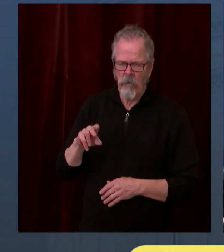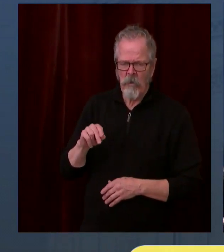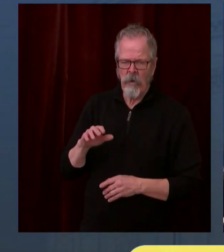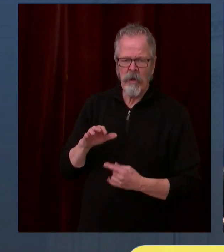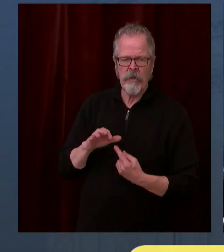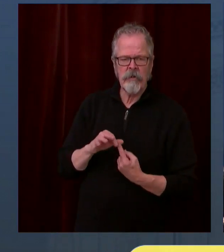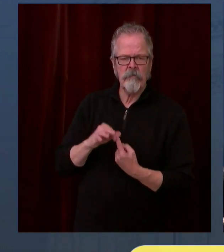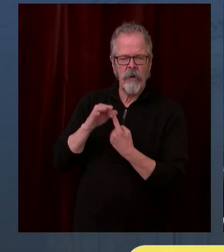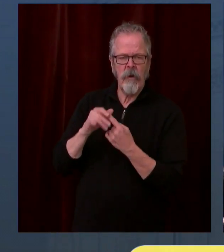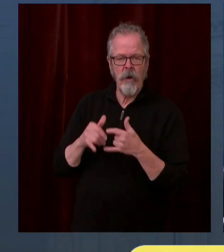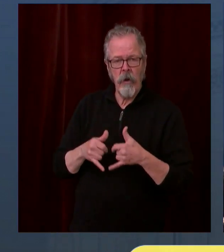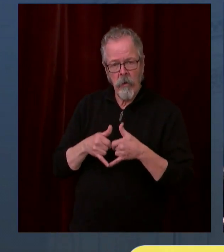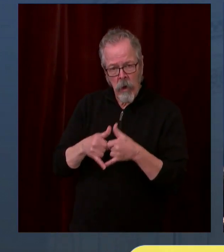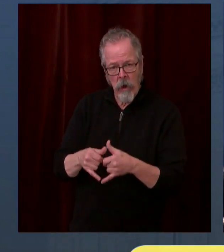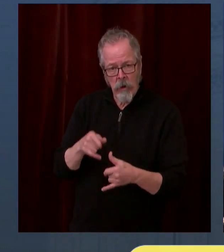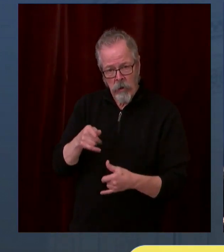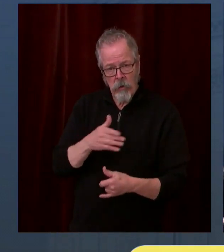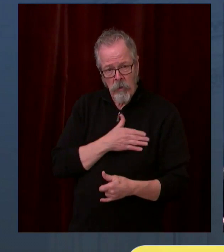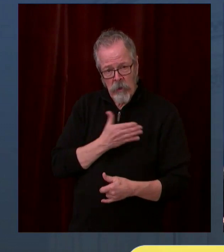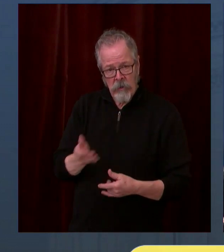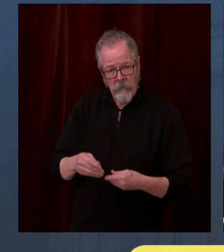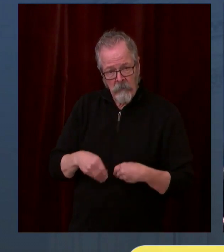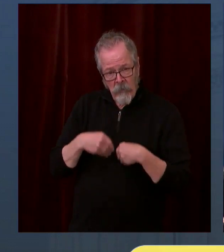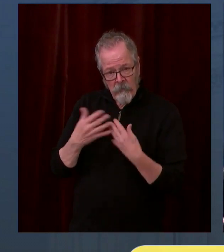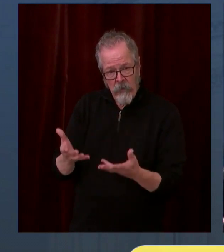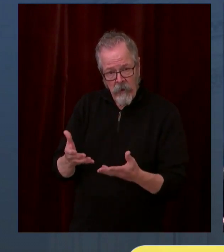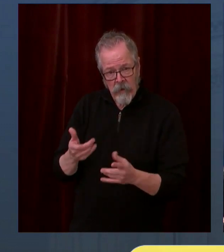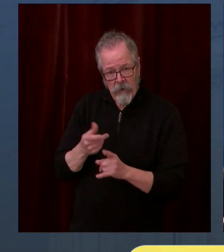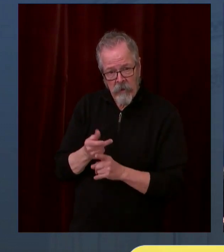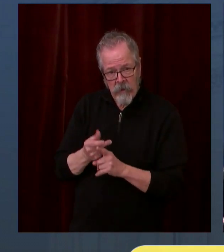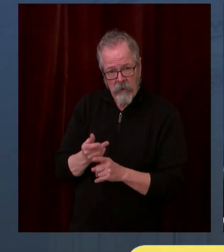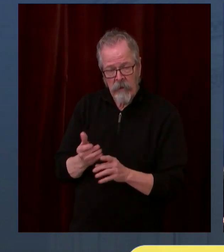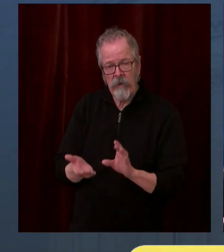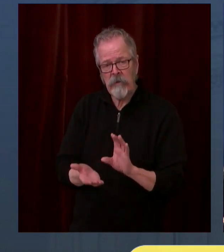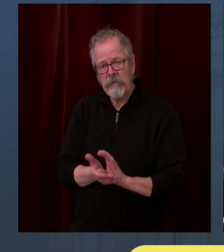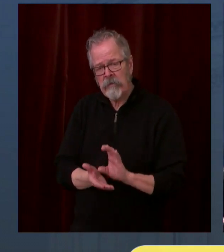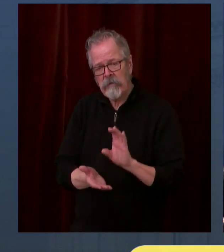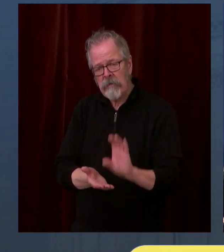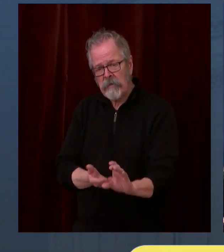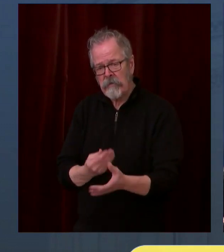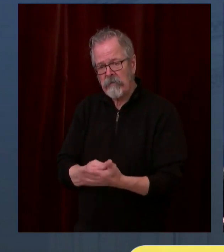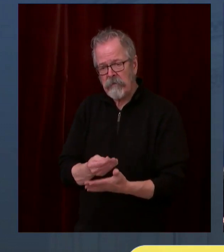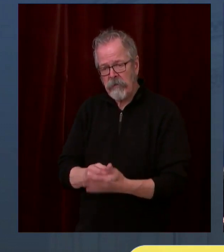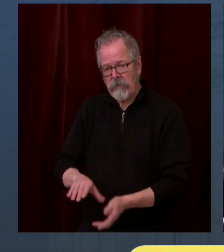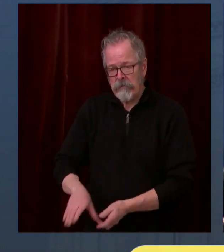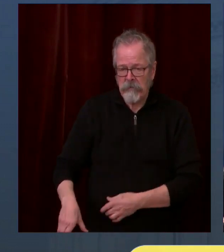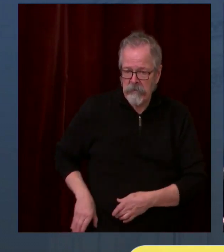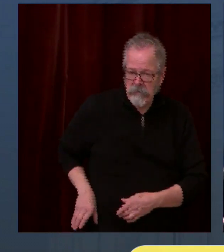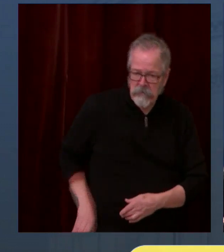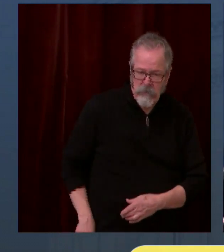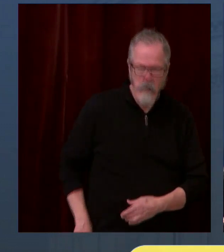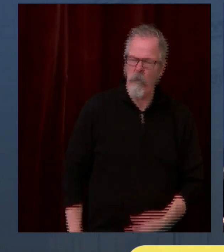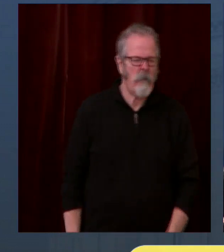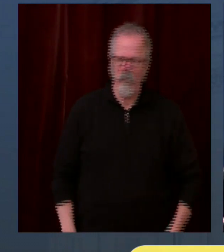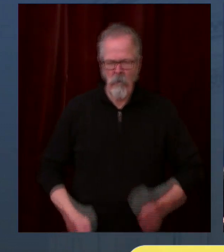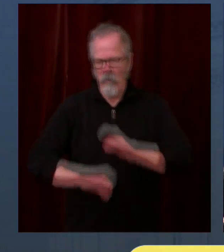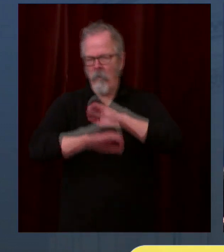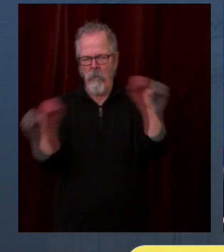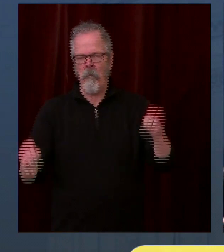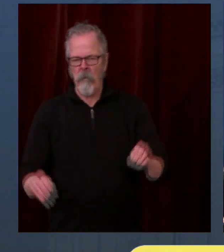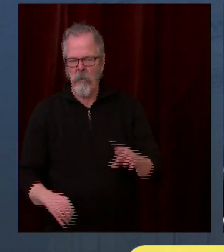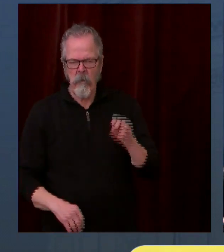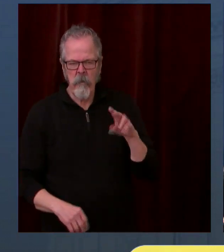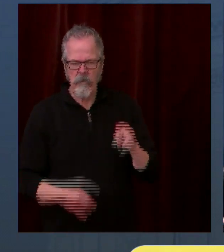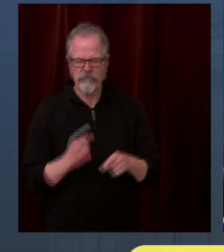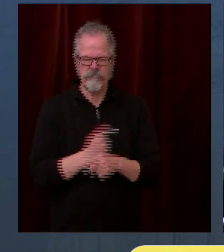that's why we have one of the reasons we have a great state is we have great companies who do have a community spirit about them and they're stepping up to play big time.